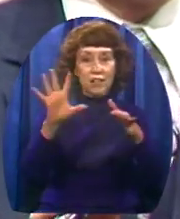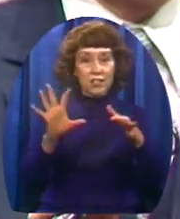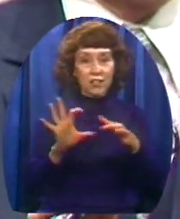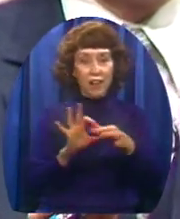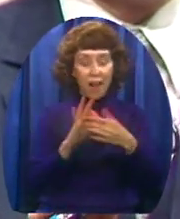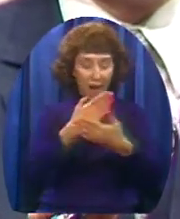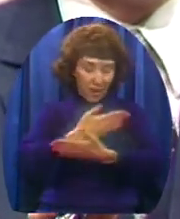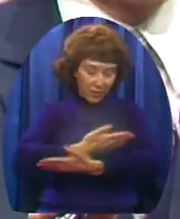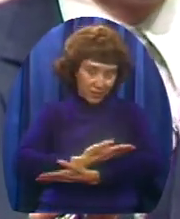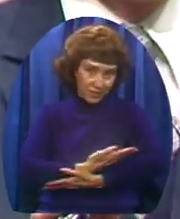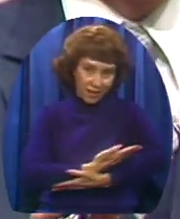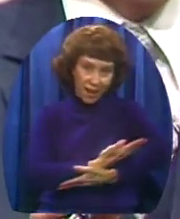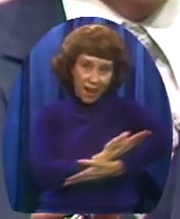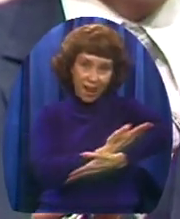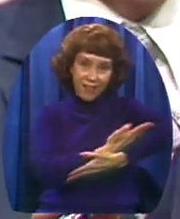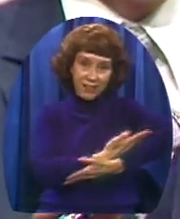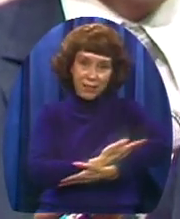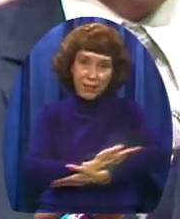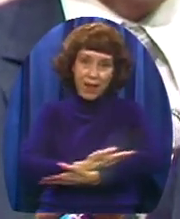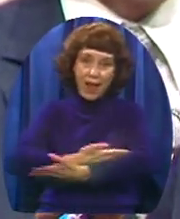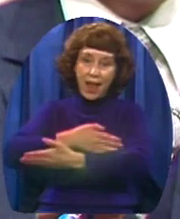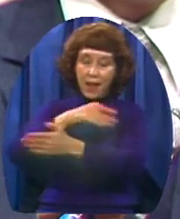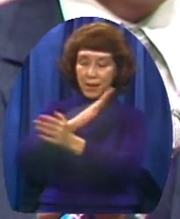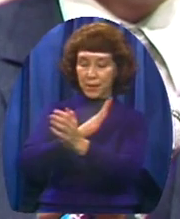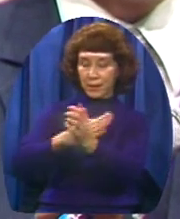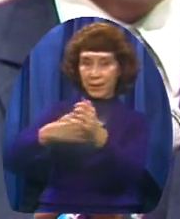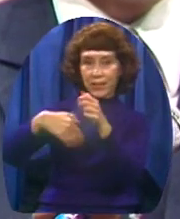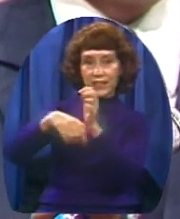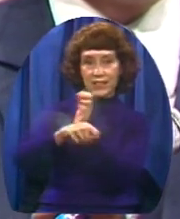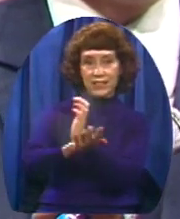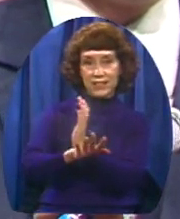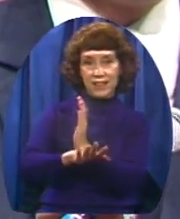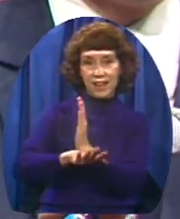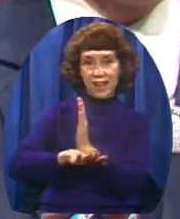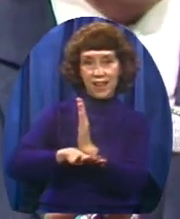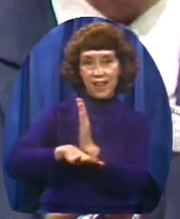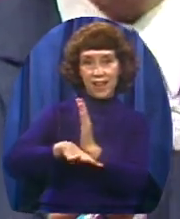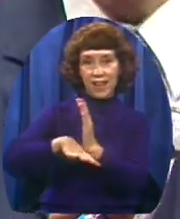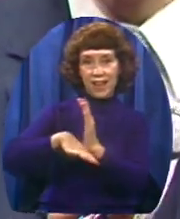tiny baby's hand